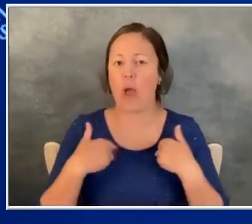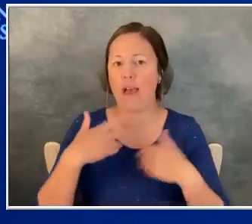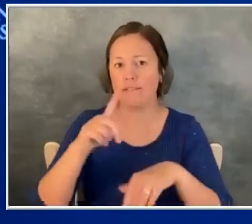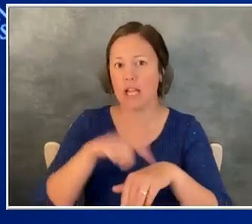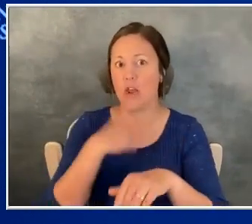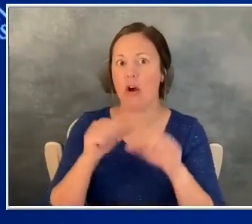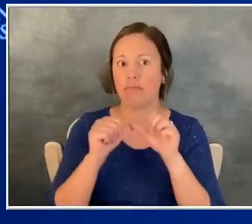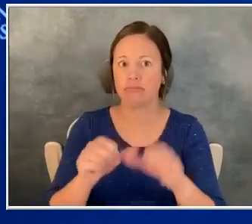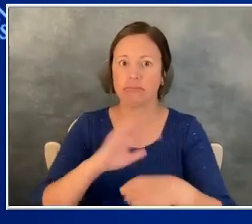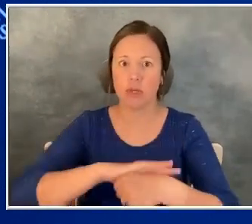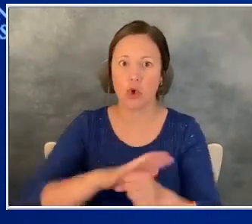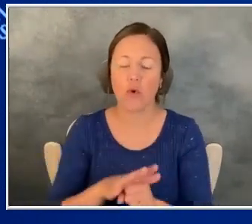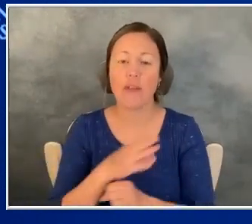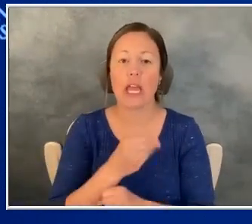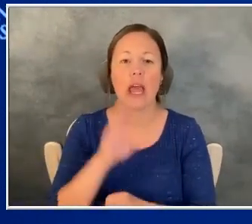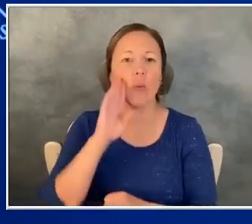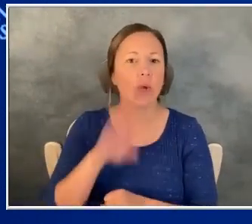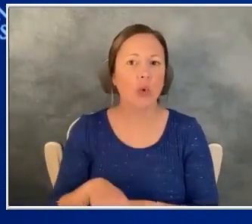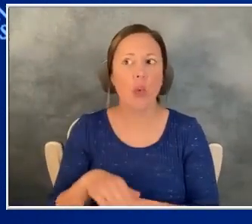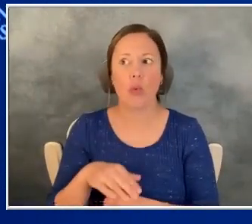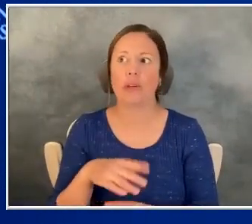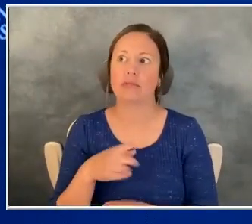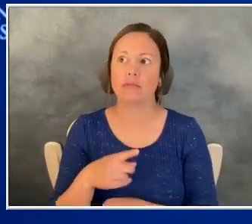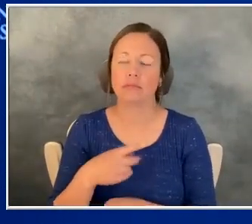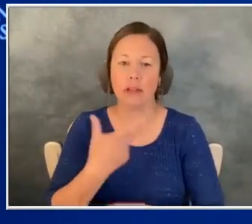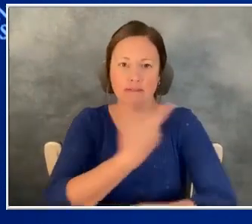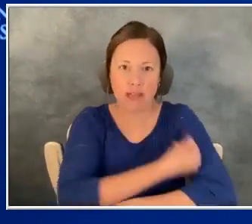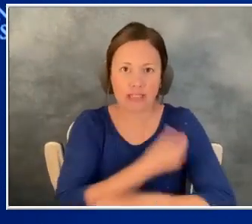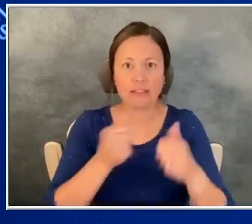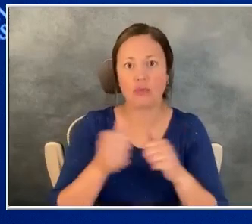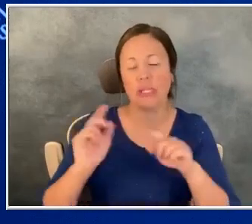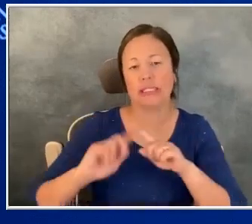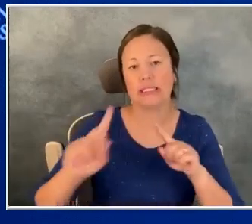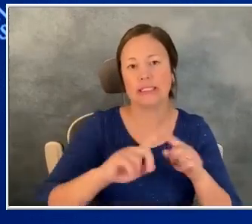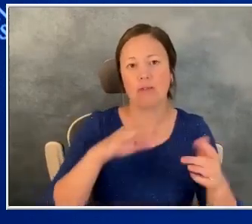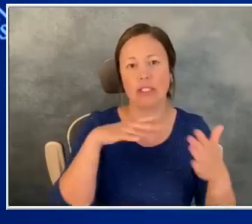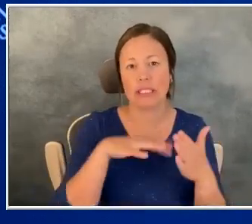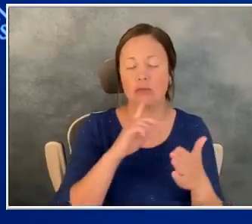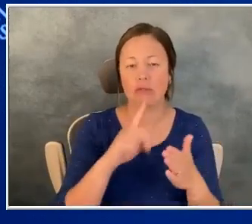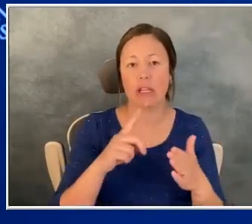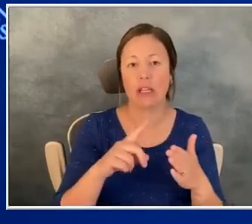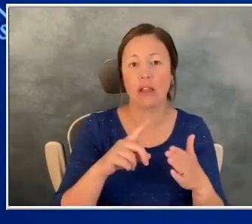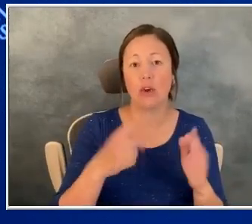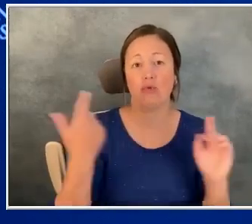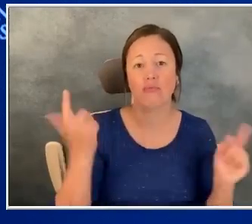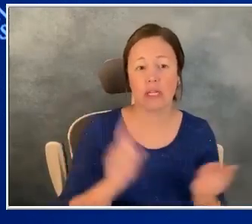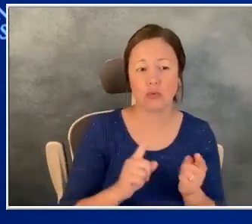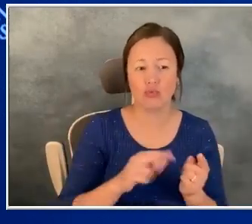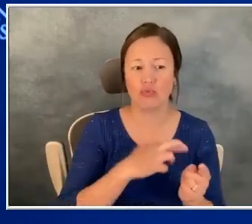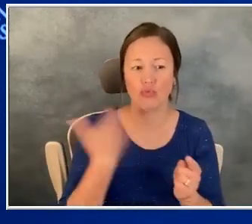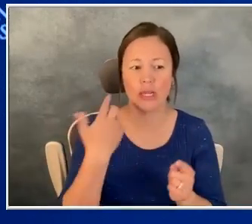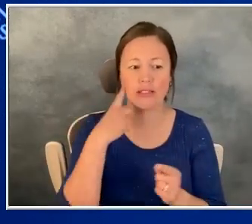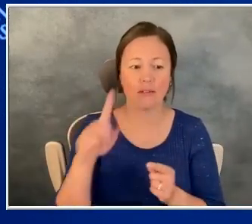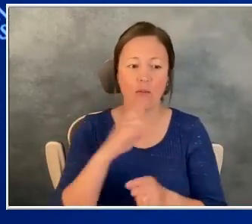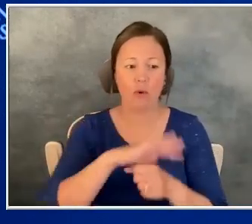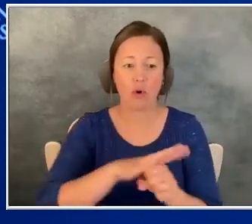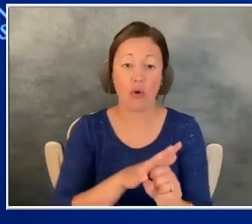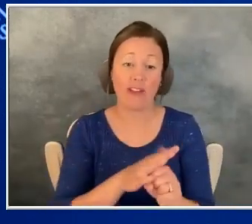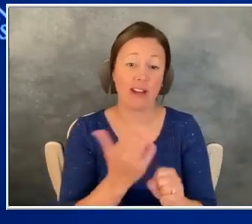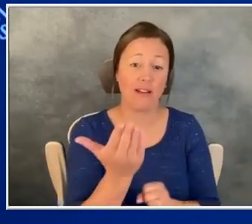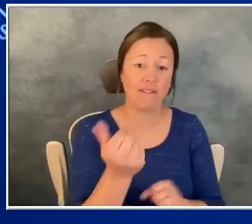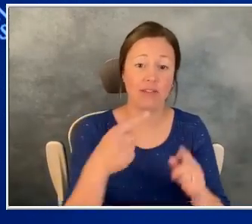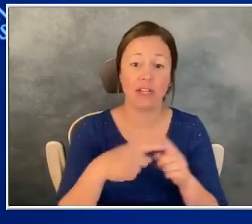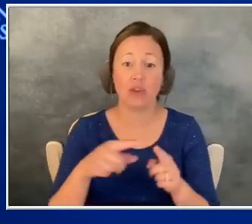vaccination on the different studies has reduced the risk of long COVID anywhere from 15 to 35